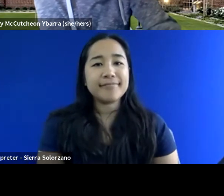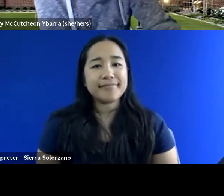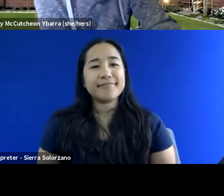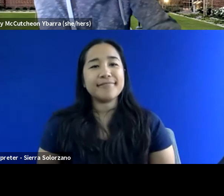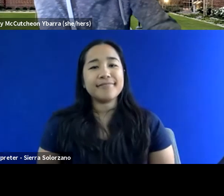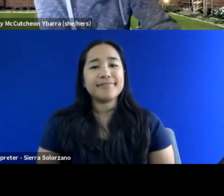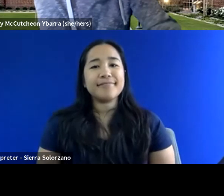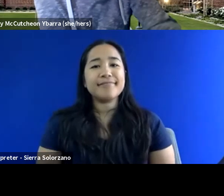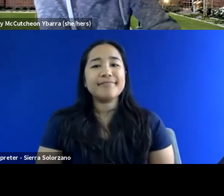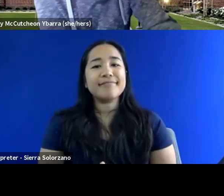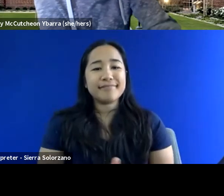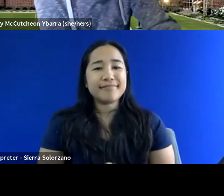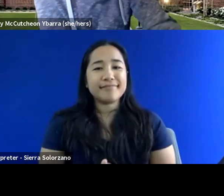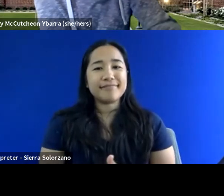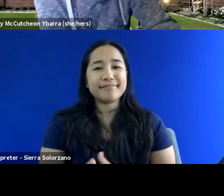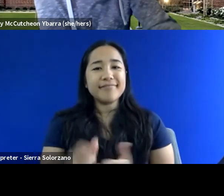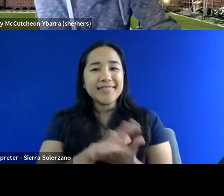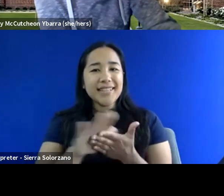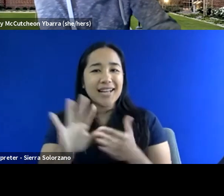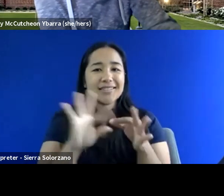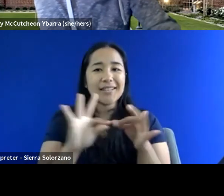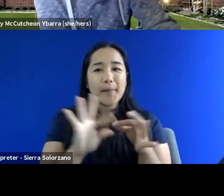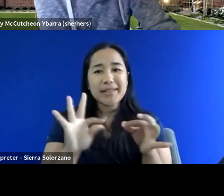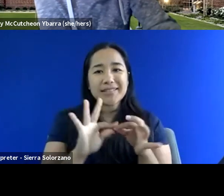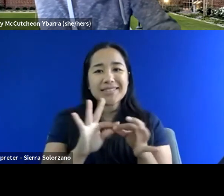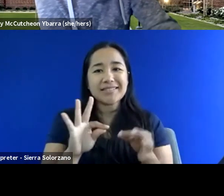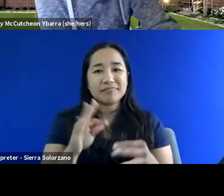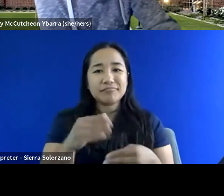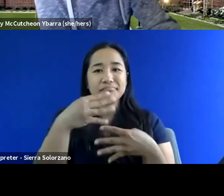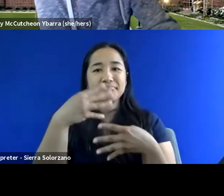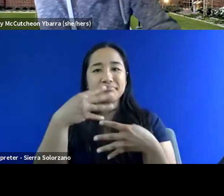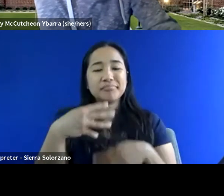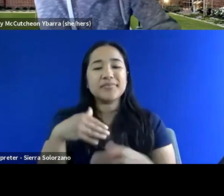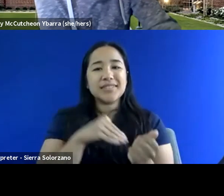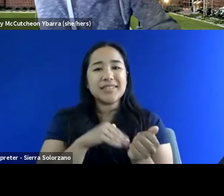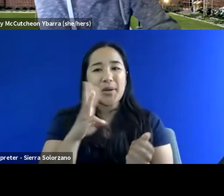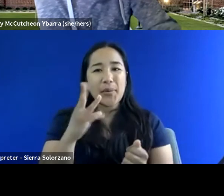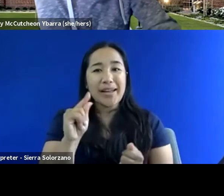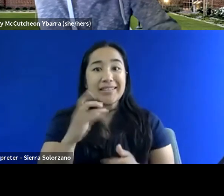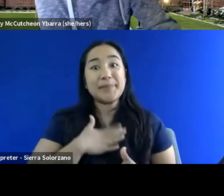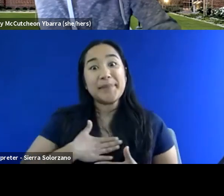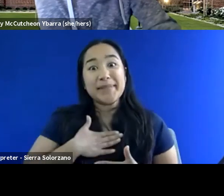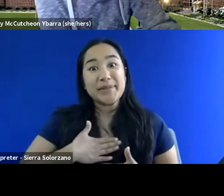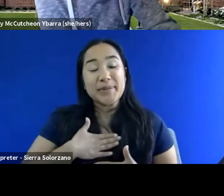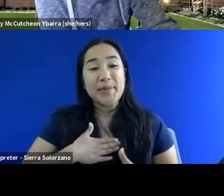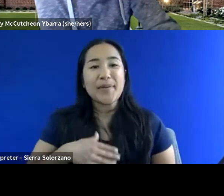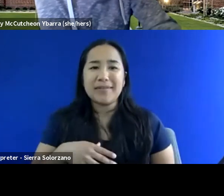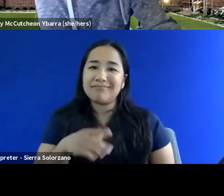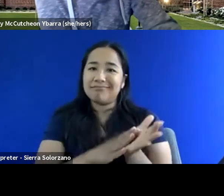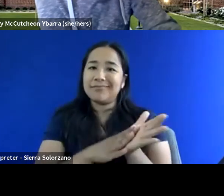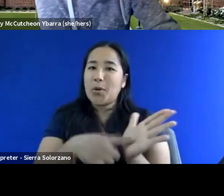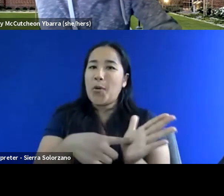We got some very nice comments for you there, Dr. White. So, please enjoy them. You deserve them.